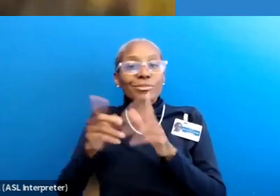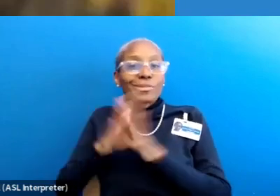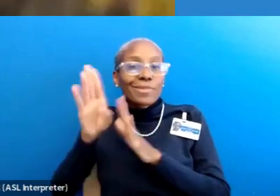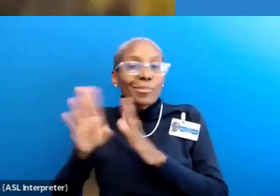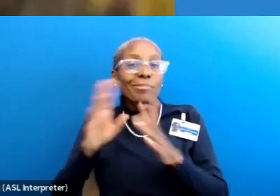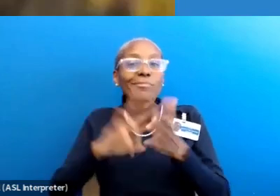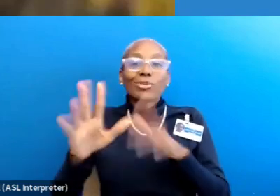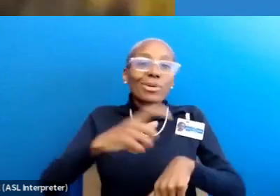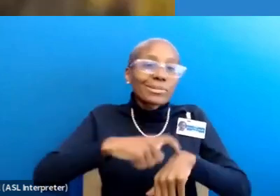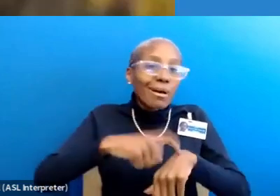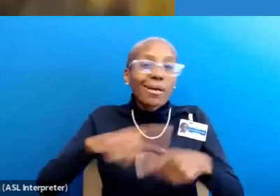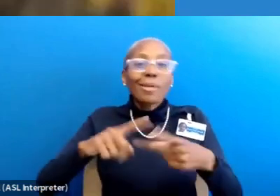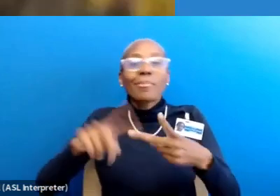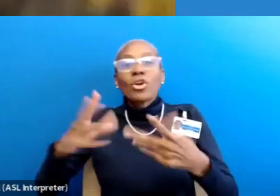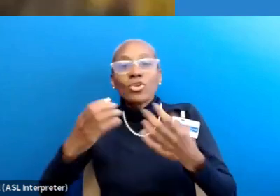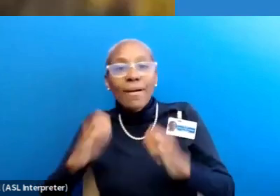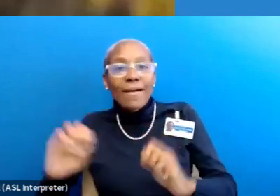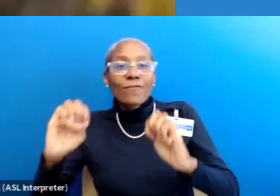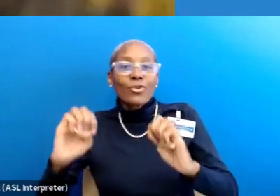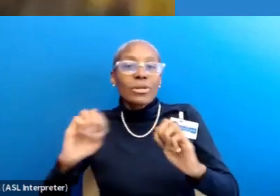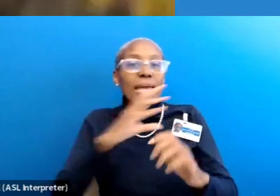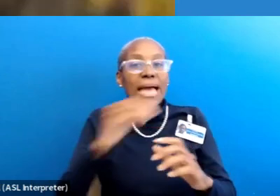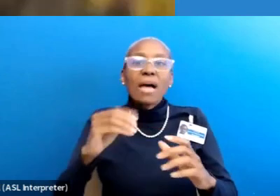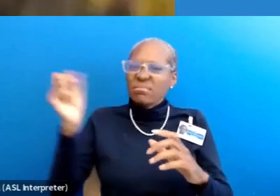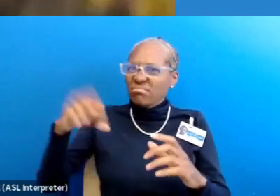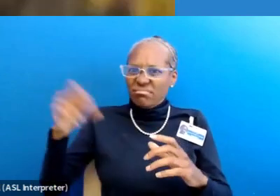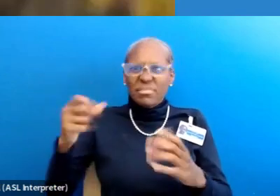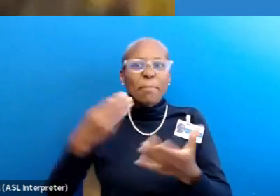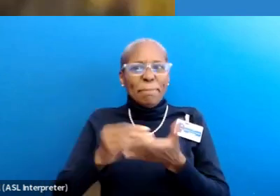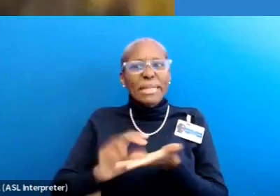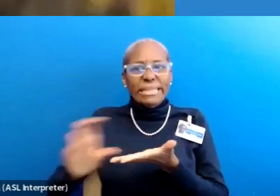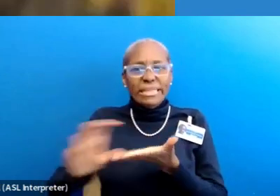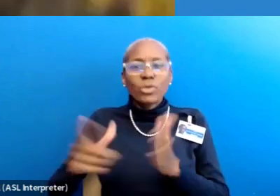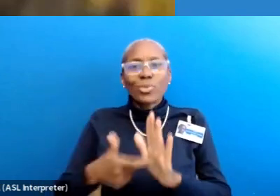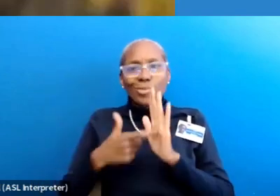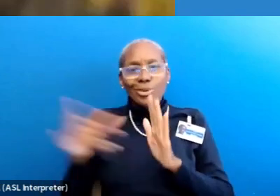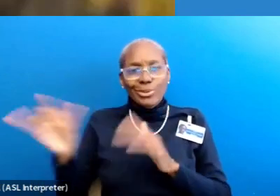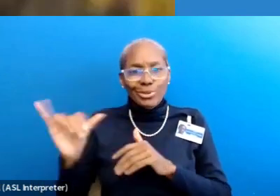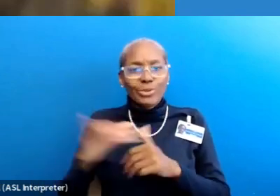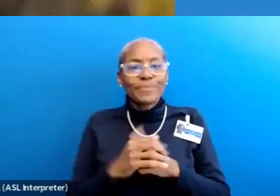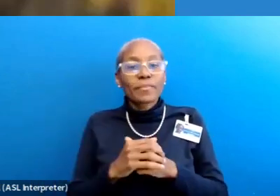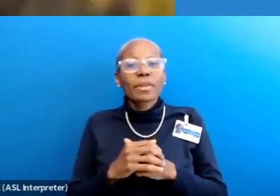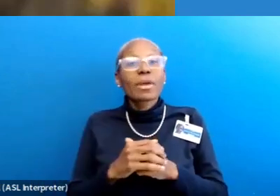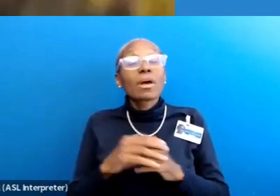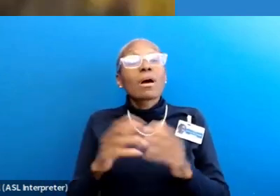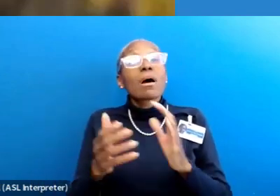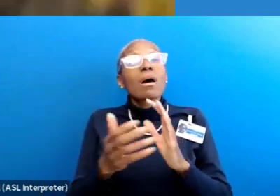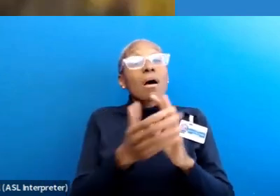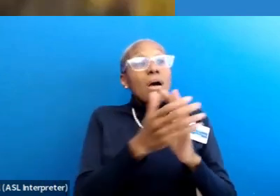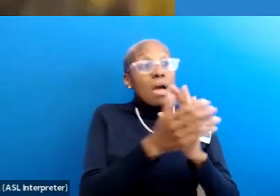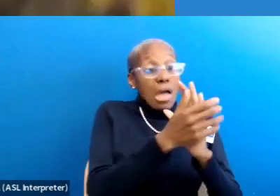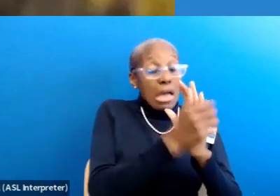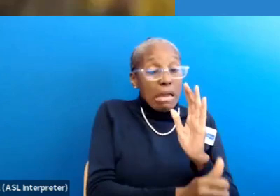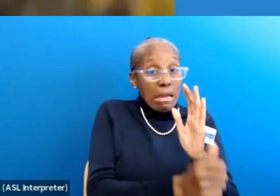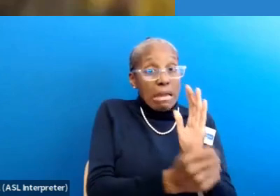of time, investments of effort, and yes, even investments of money are required. A competence development plan